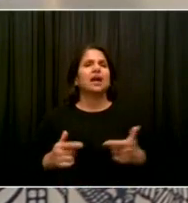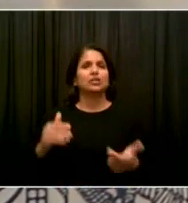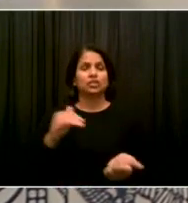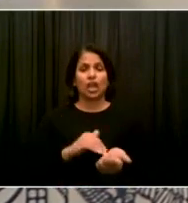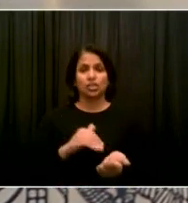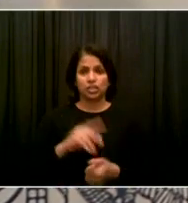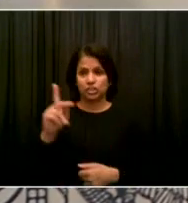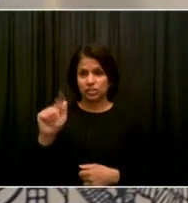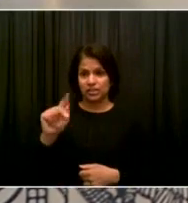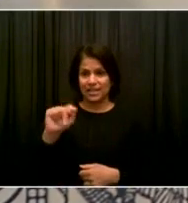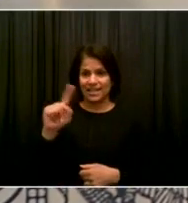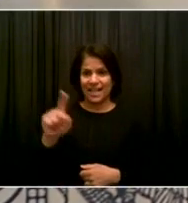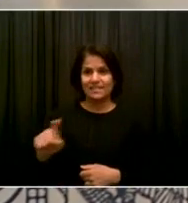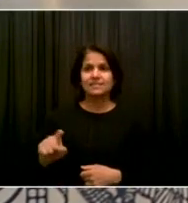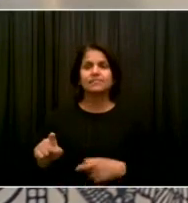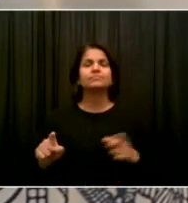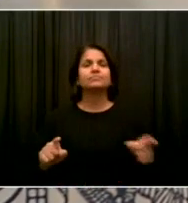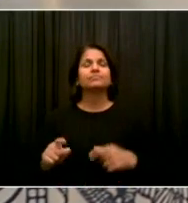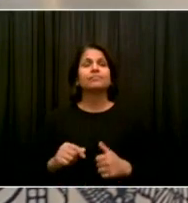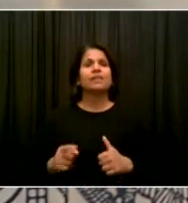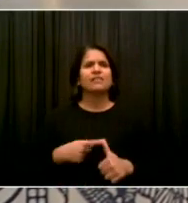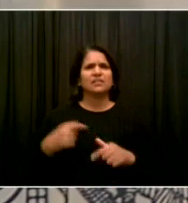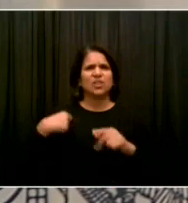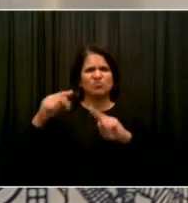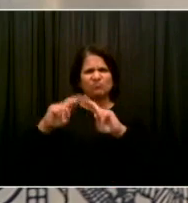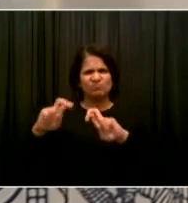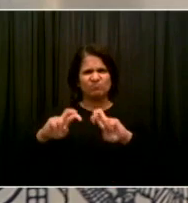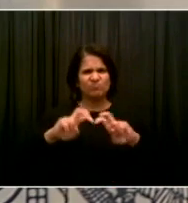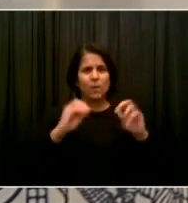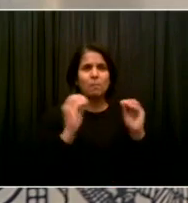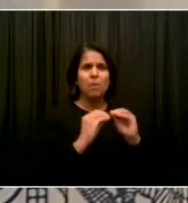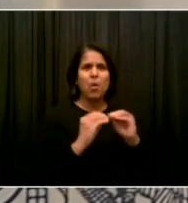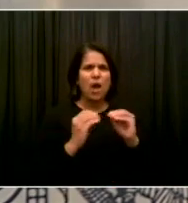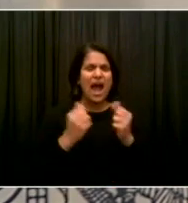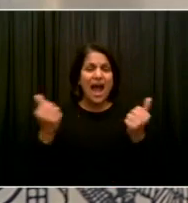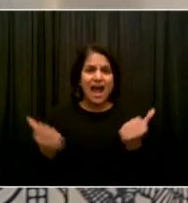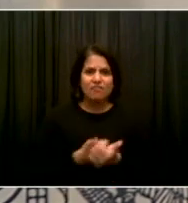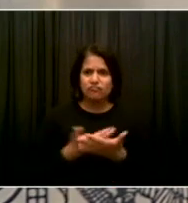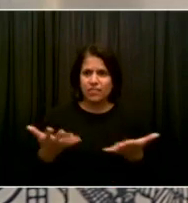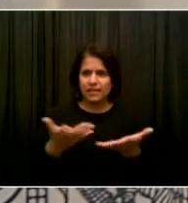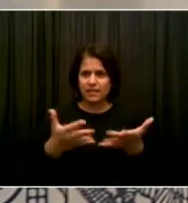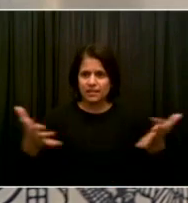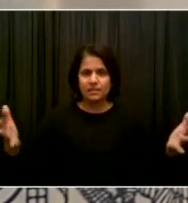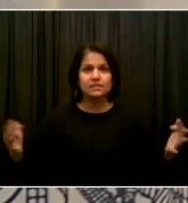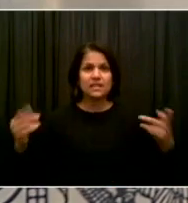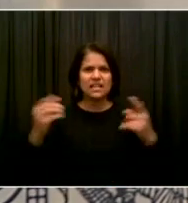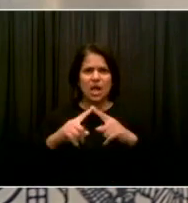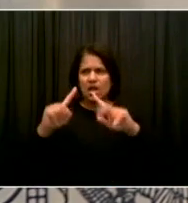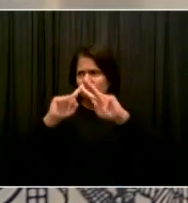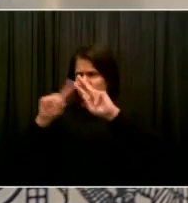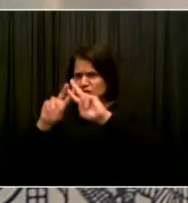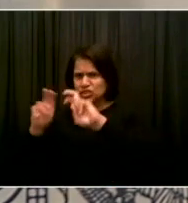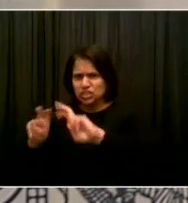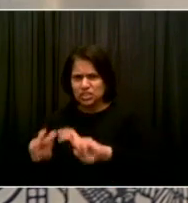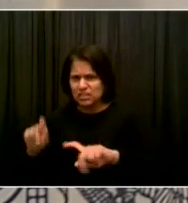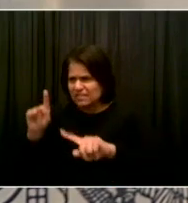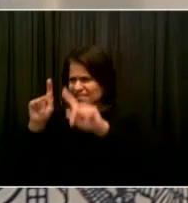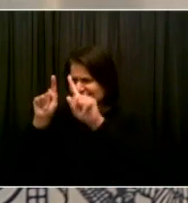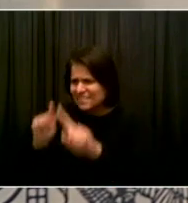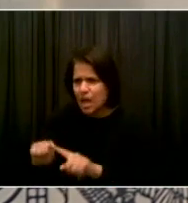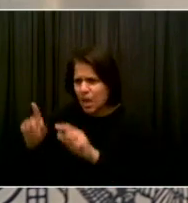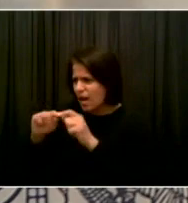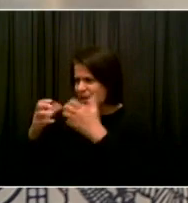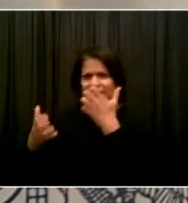We have looked at all the things you mentioned. We've looked at the the research that's been done. We looked at the experience in South Africa. We've looked at our own